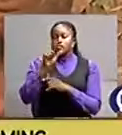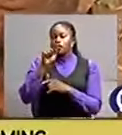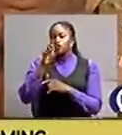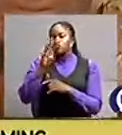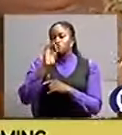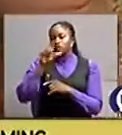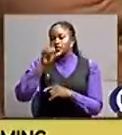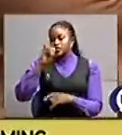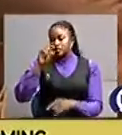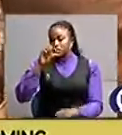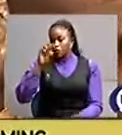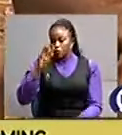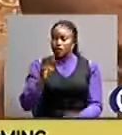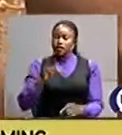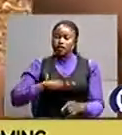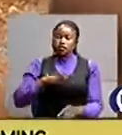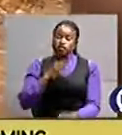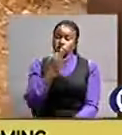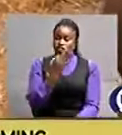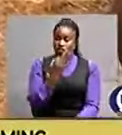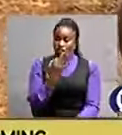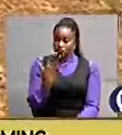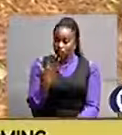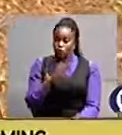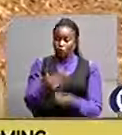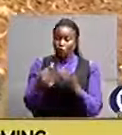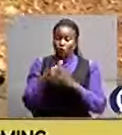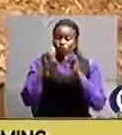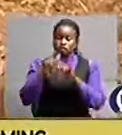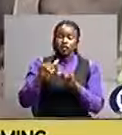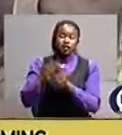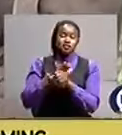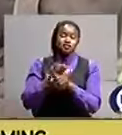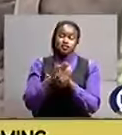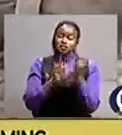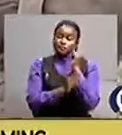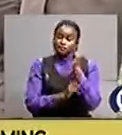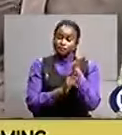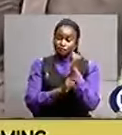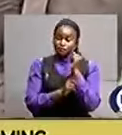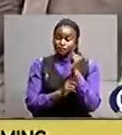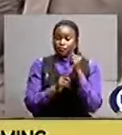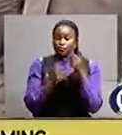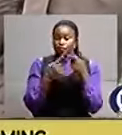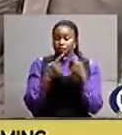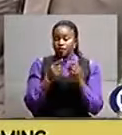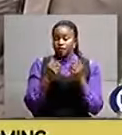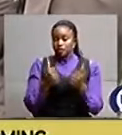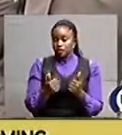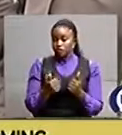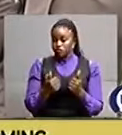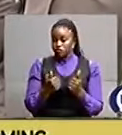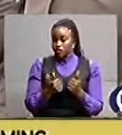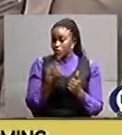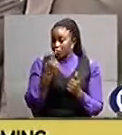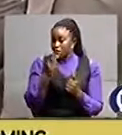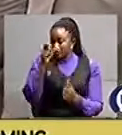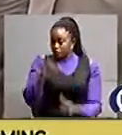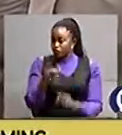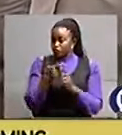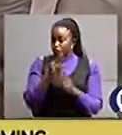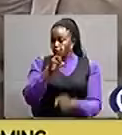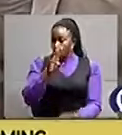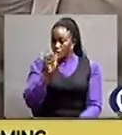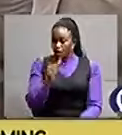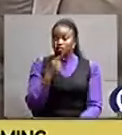edison 35 years all residents of cassese district zelefa masaka of owasaid according to